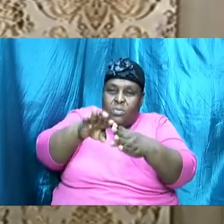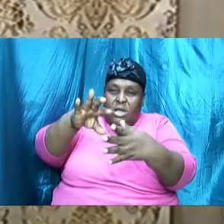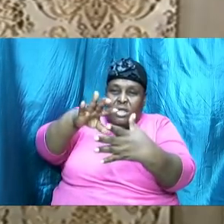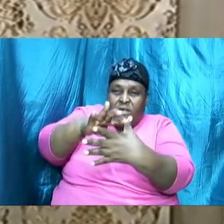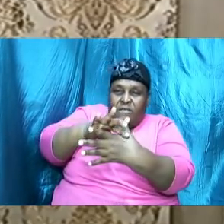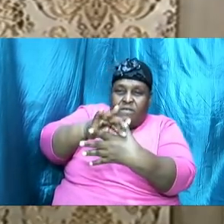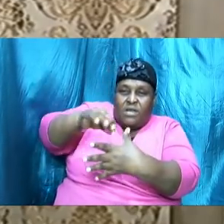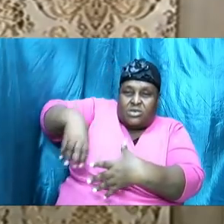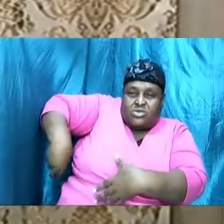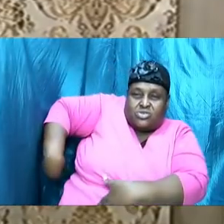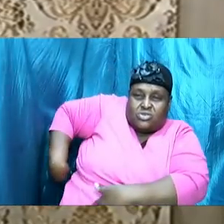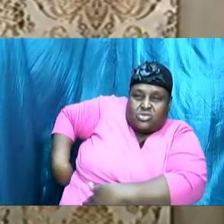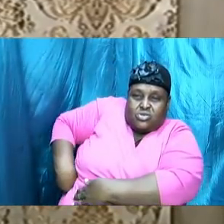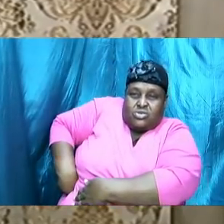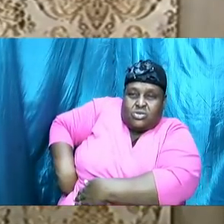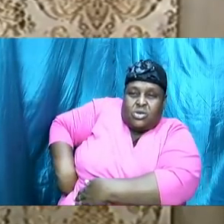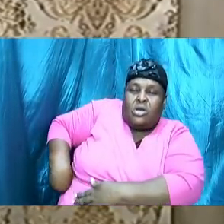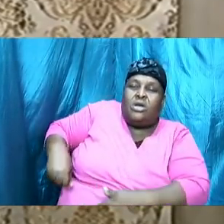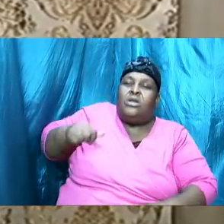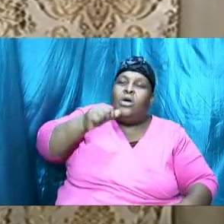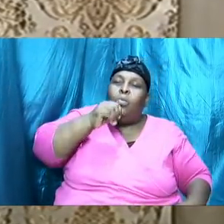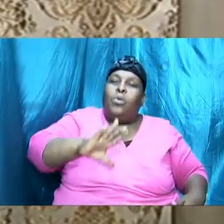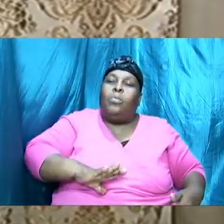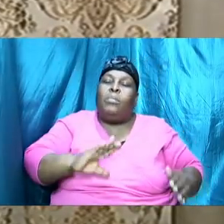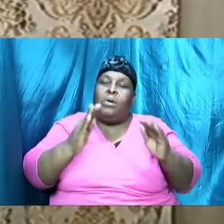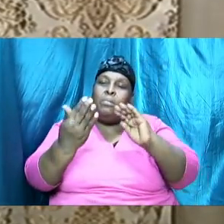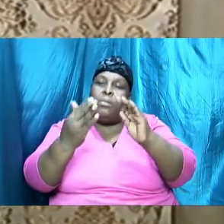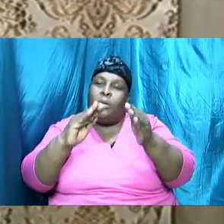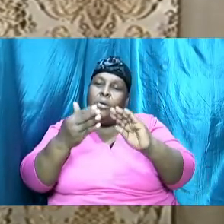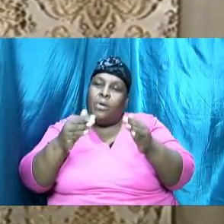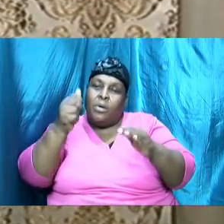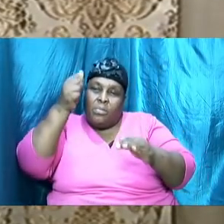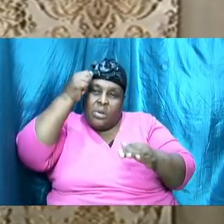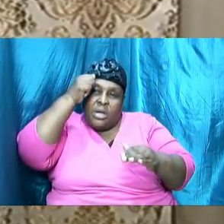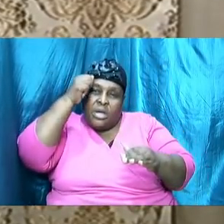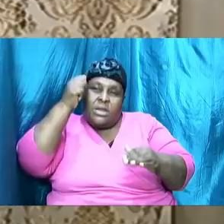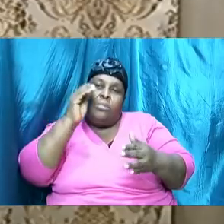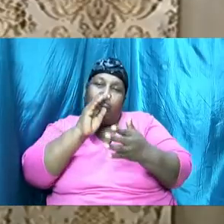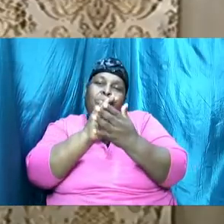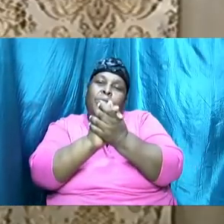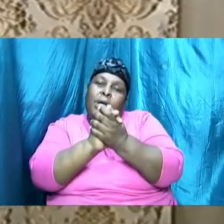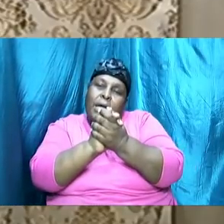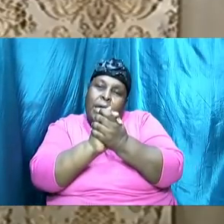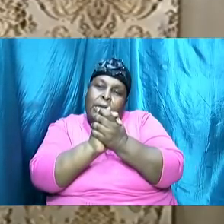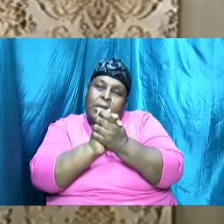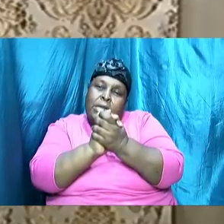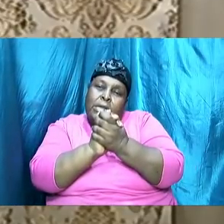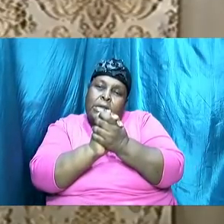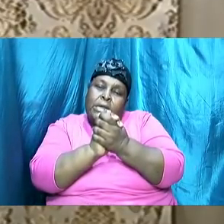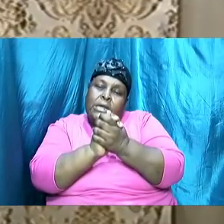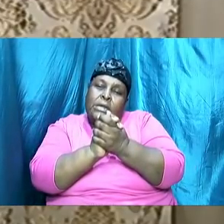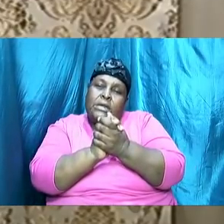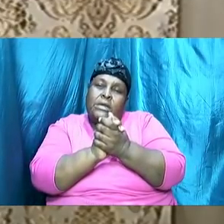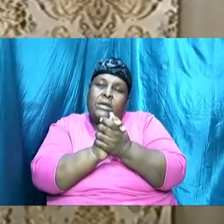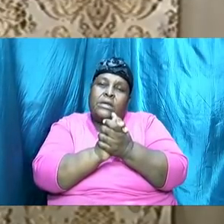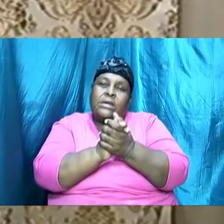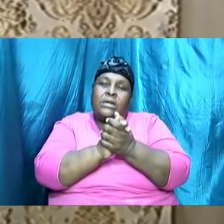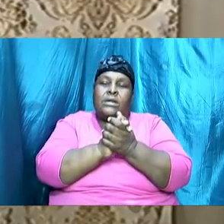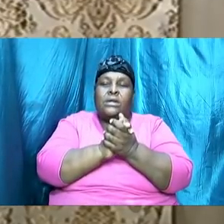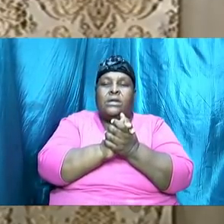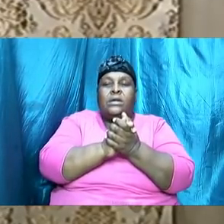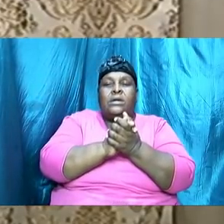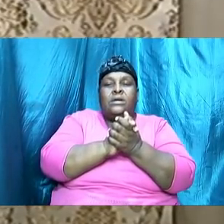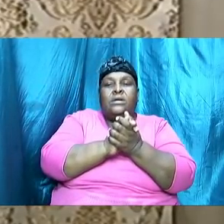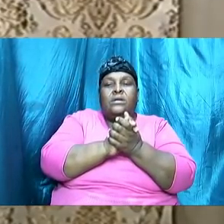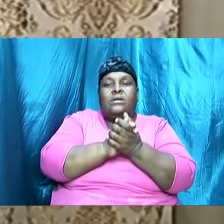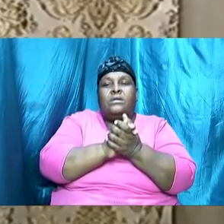that woman became his bride and God literally used the words and I want us it